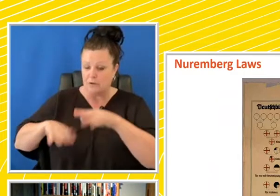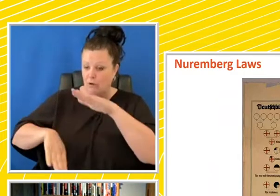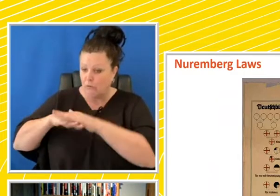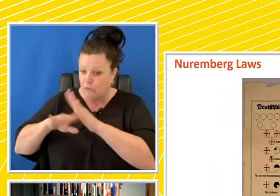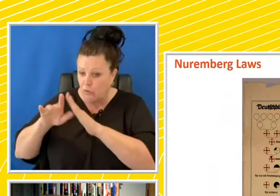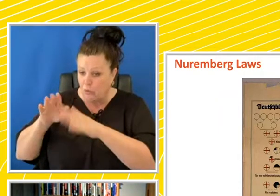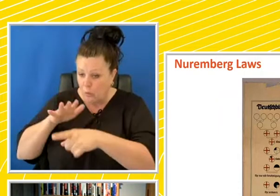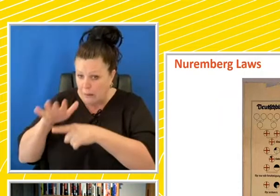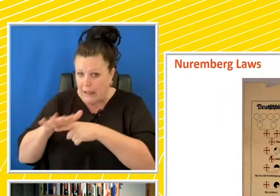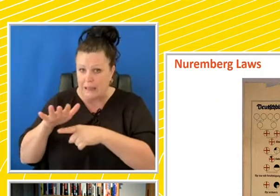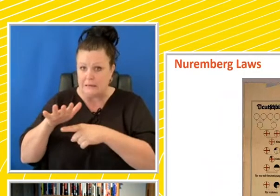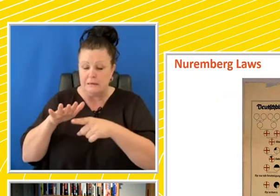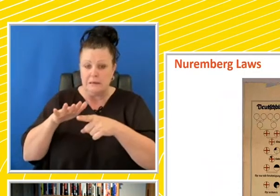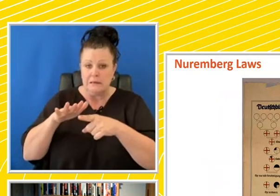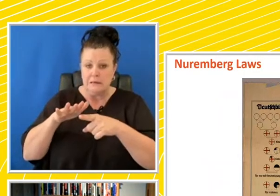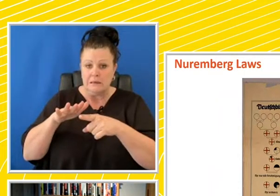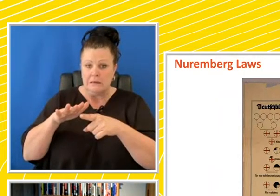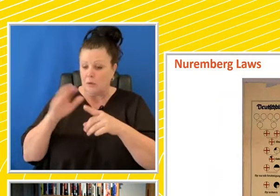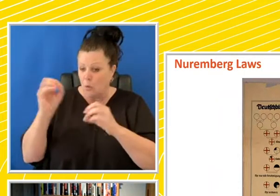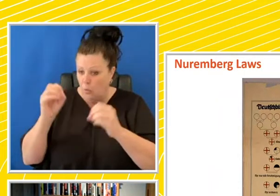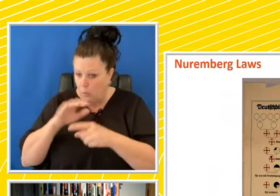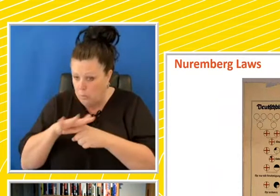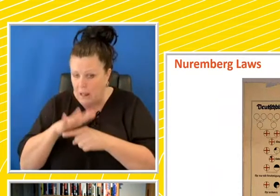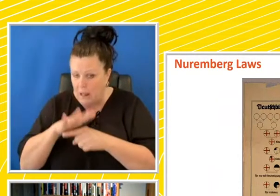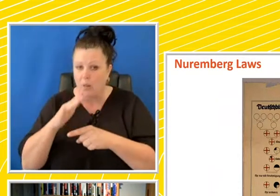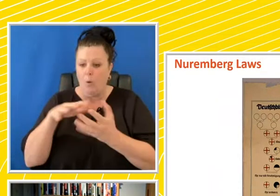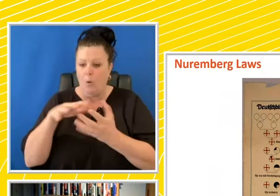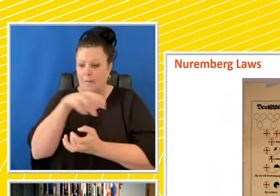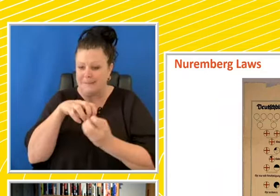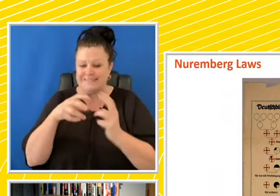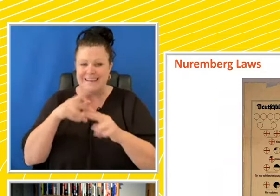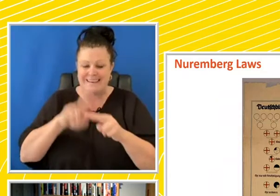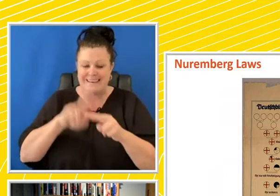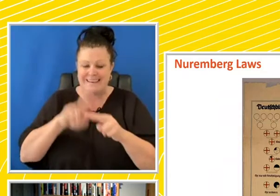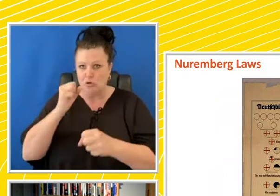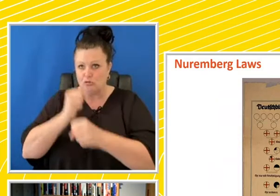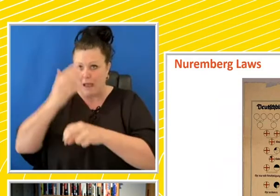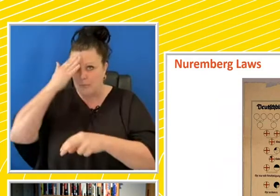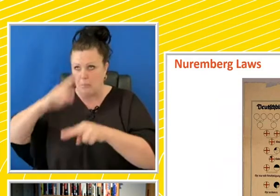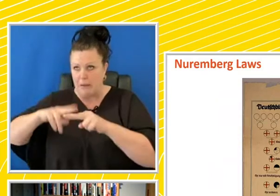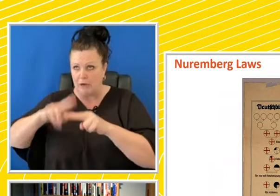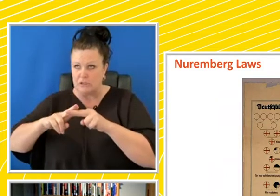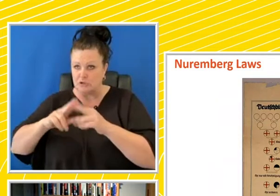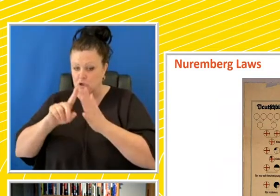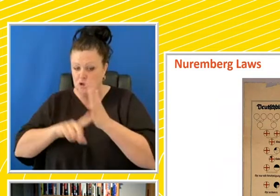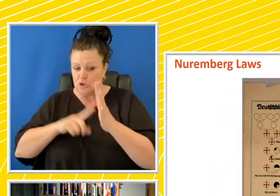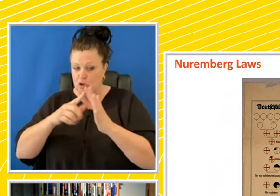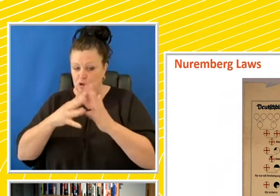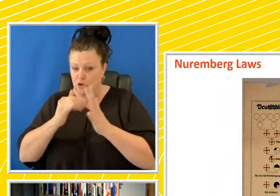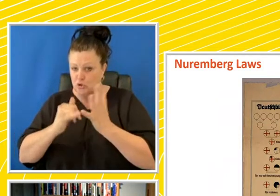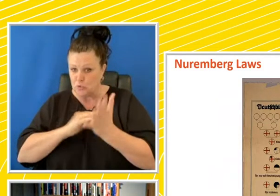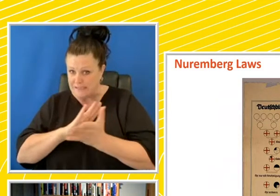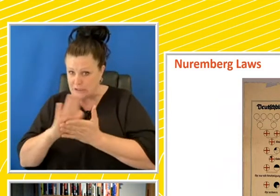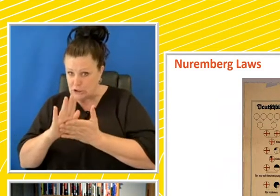and then mixed blood. That concept of miscegenation, where if your grandparents were Jewish and you had a propensity